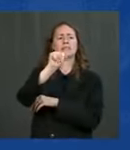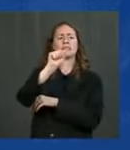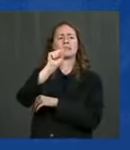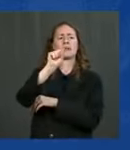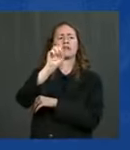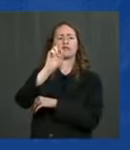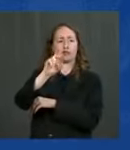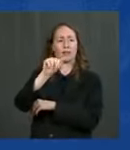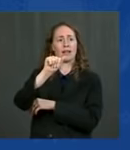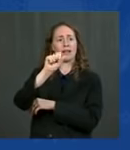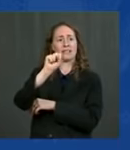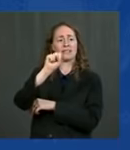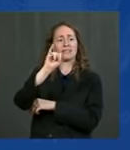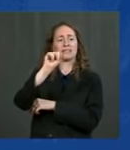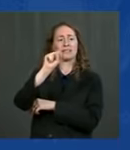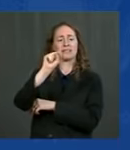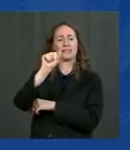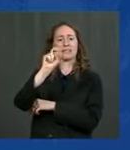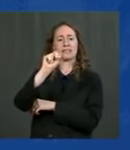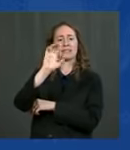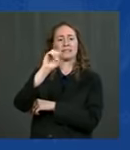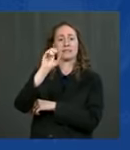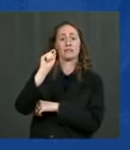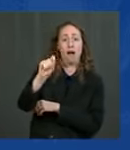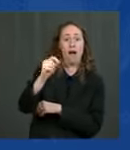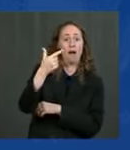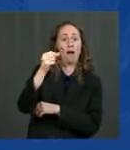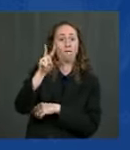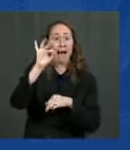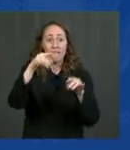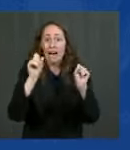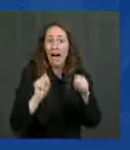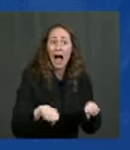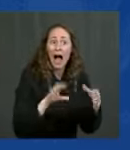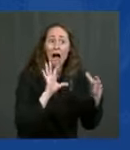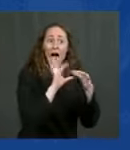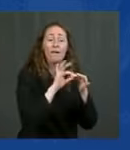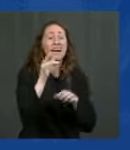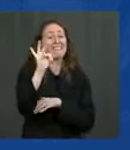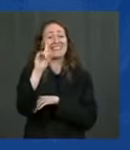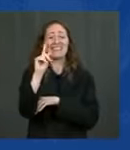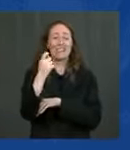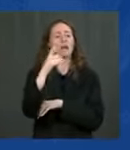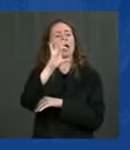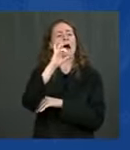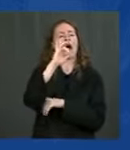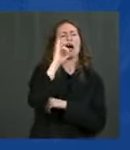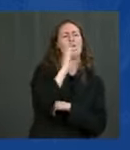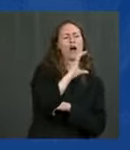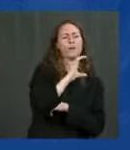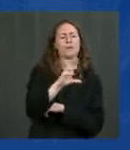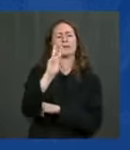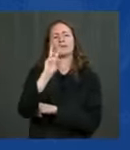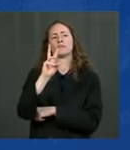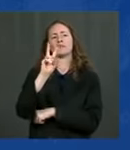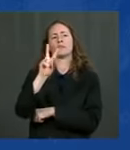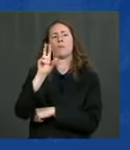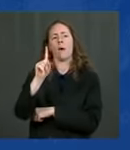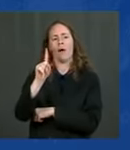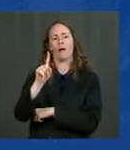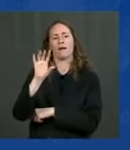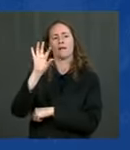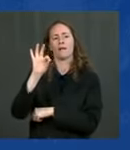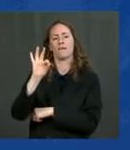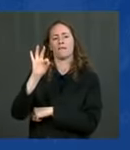to use your cell phone or call 1-800-621-FEMA